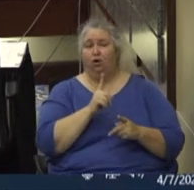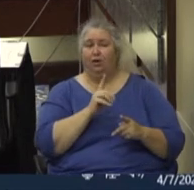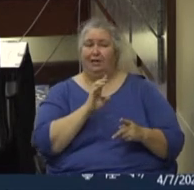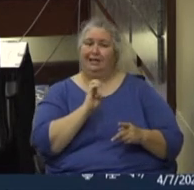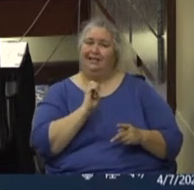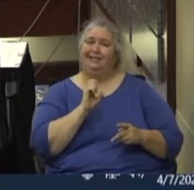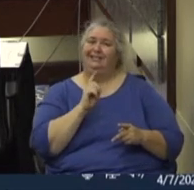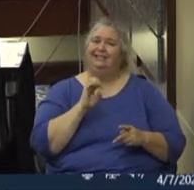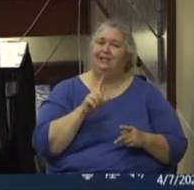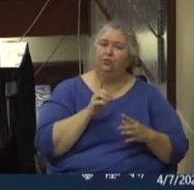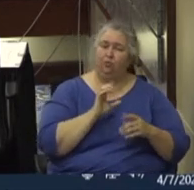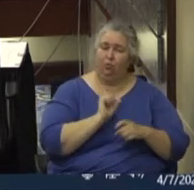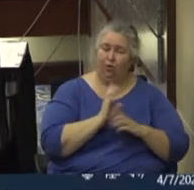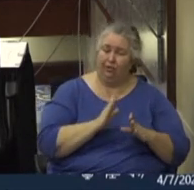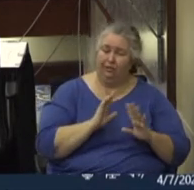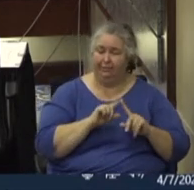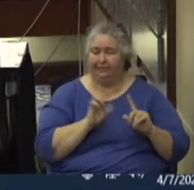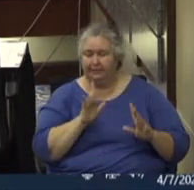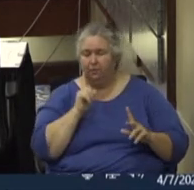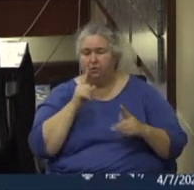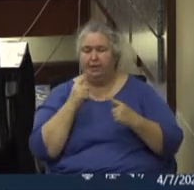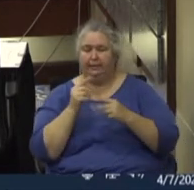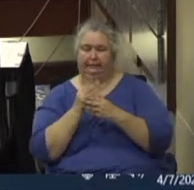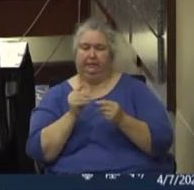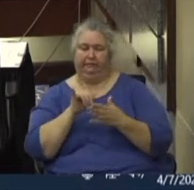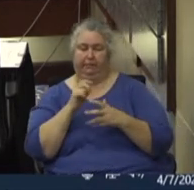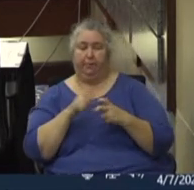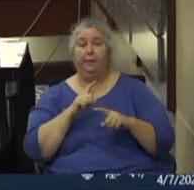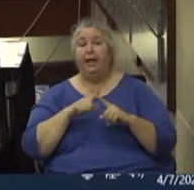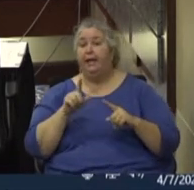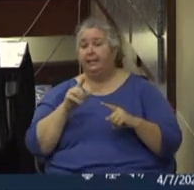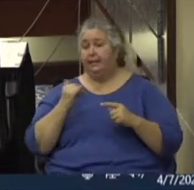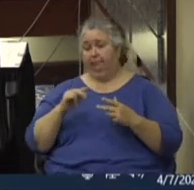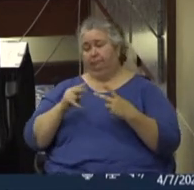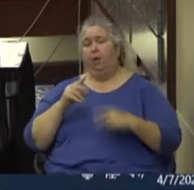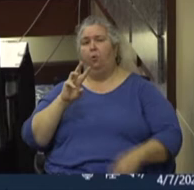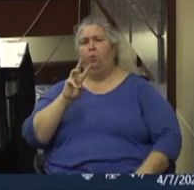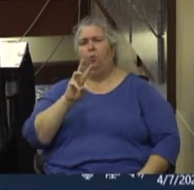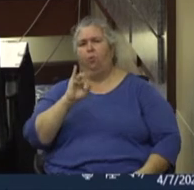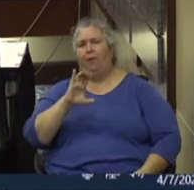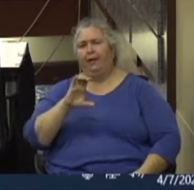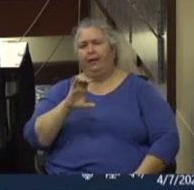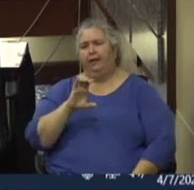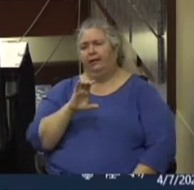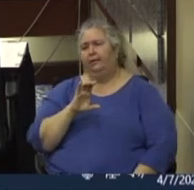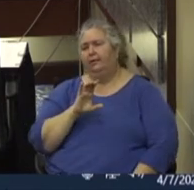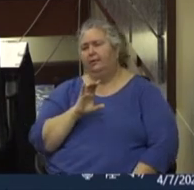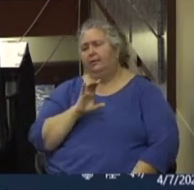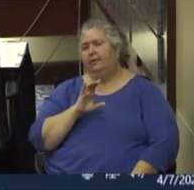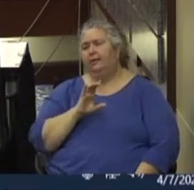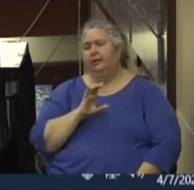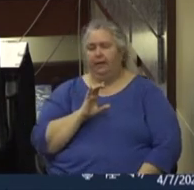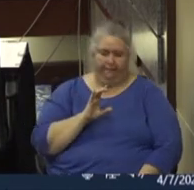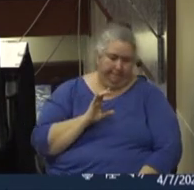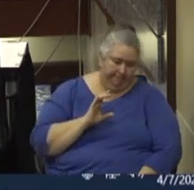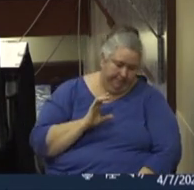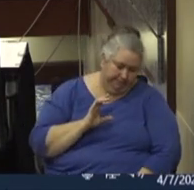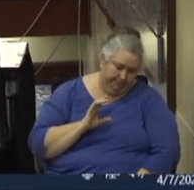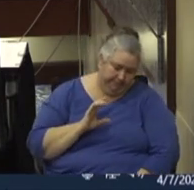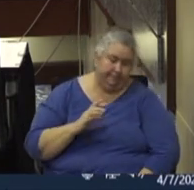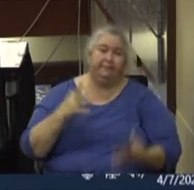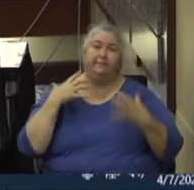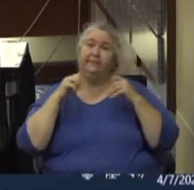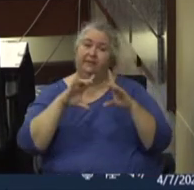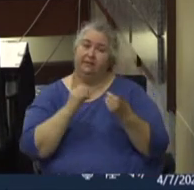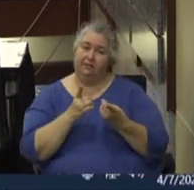regarding the WIC, the two things happen. I mean, of course, our, our, um, health district has the, um, fantastic